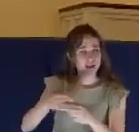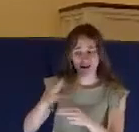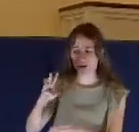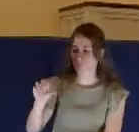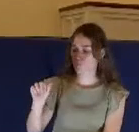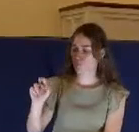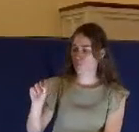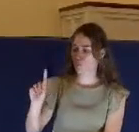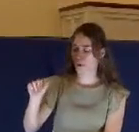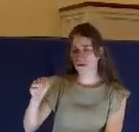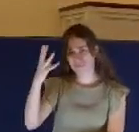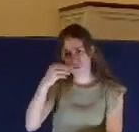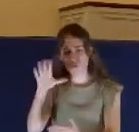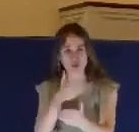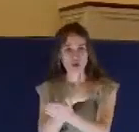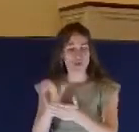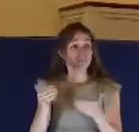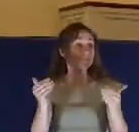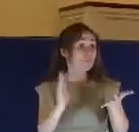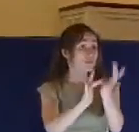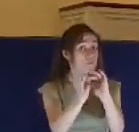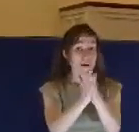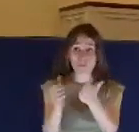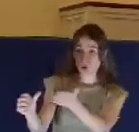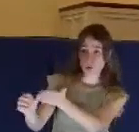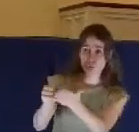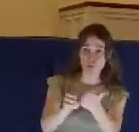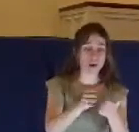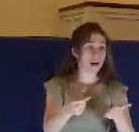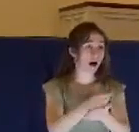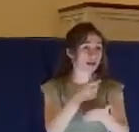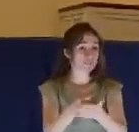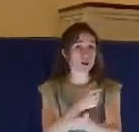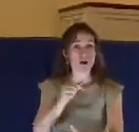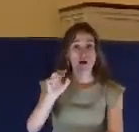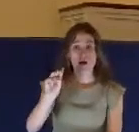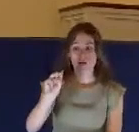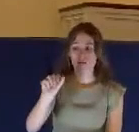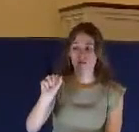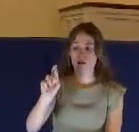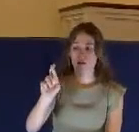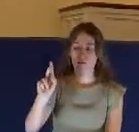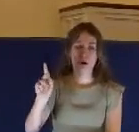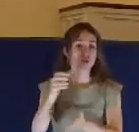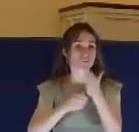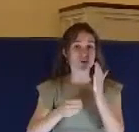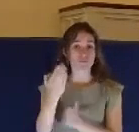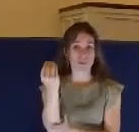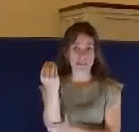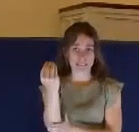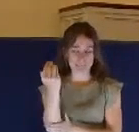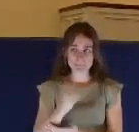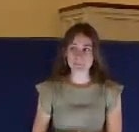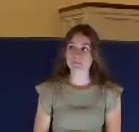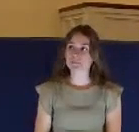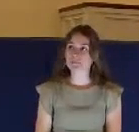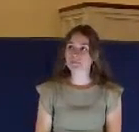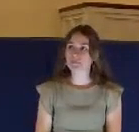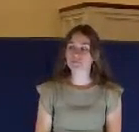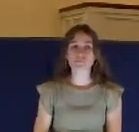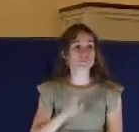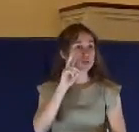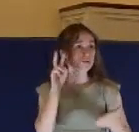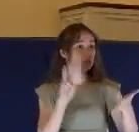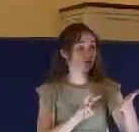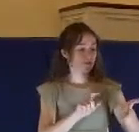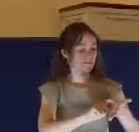Take your Bibles this morning, open to the Gospel of Mark, chapter 14, and look down